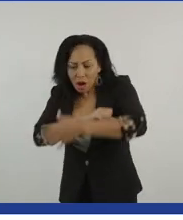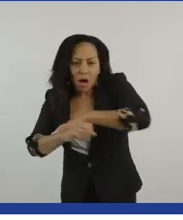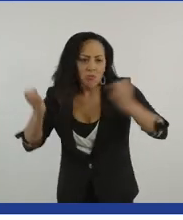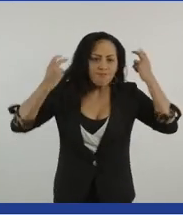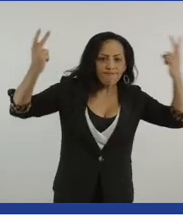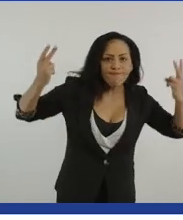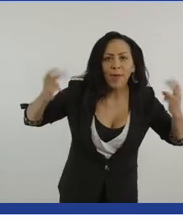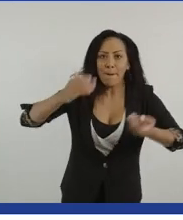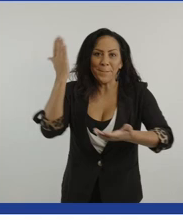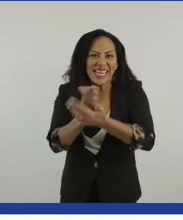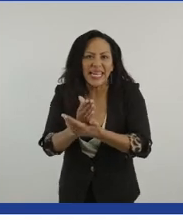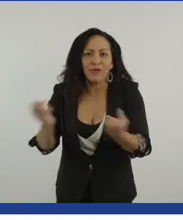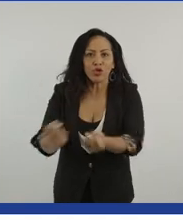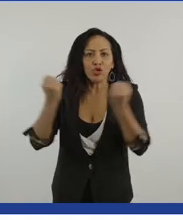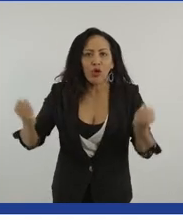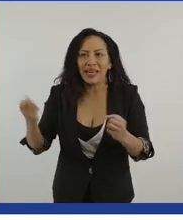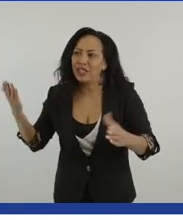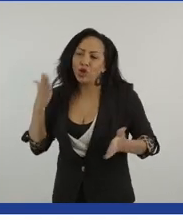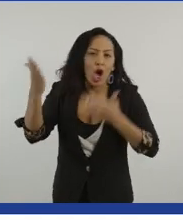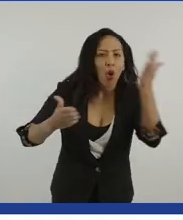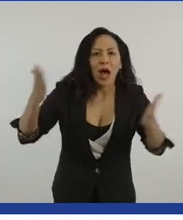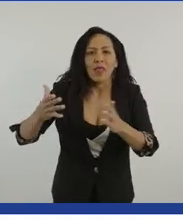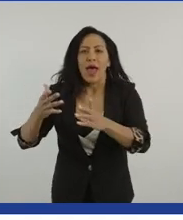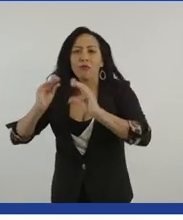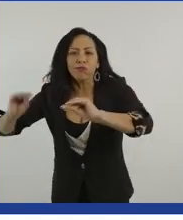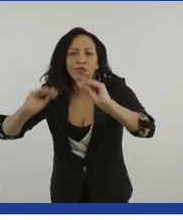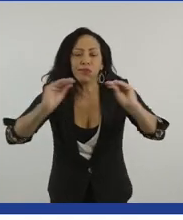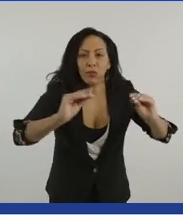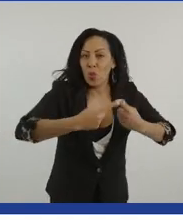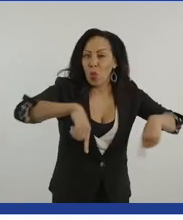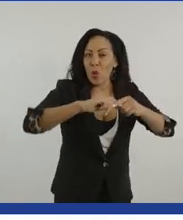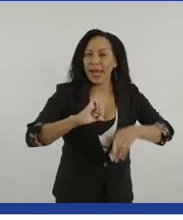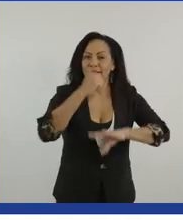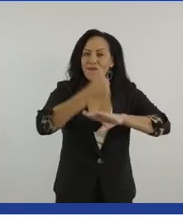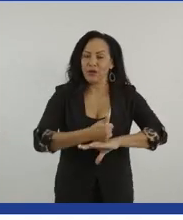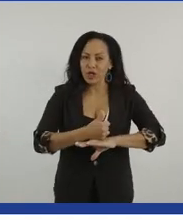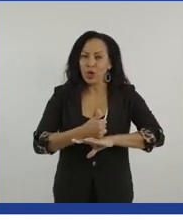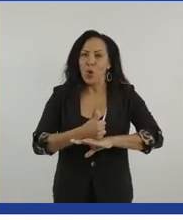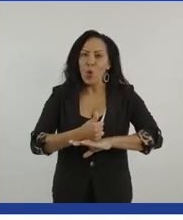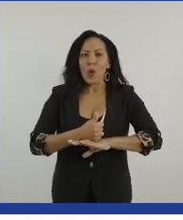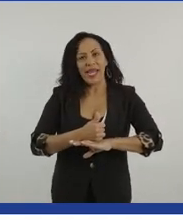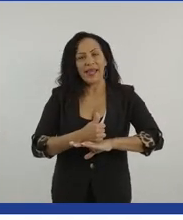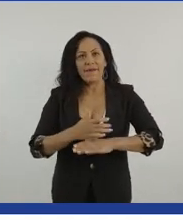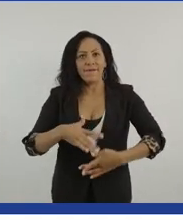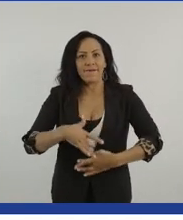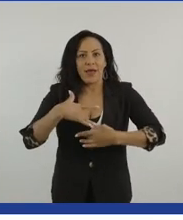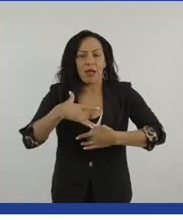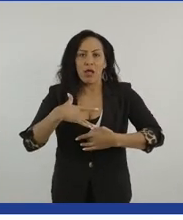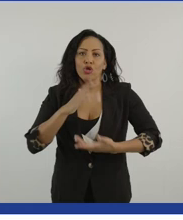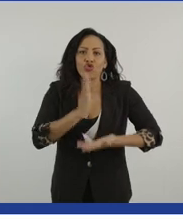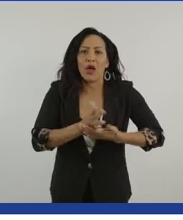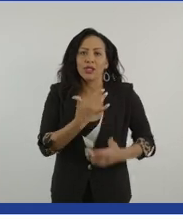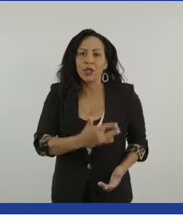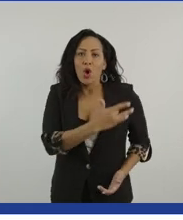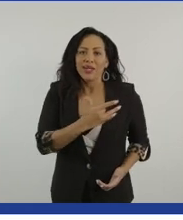really believe because we as a foundation work on trust and honesty. And we honestly believe we can make that, that, that, uh, improvement,